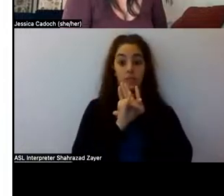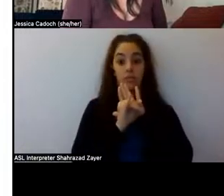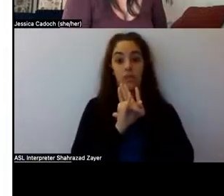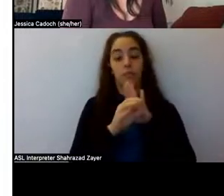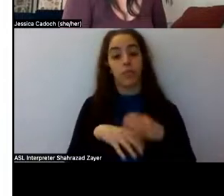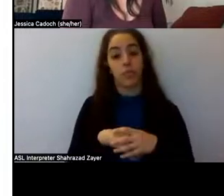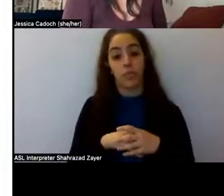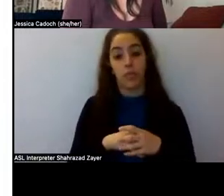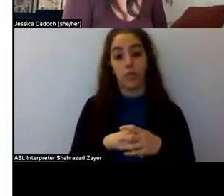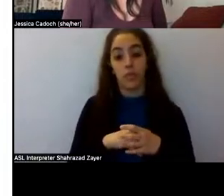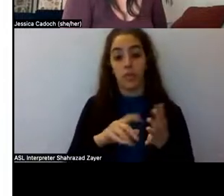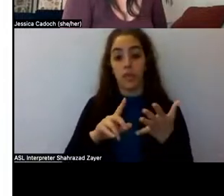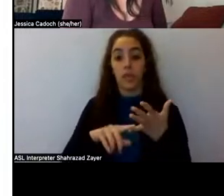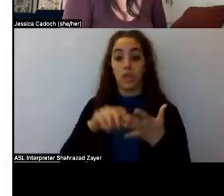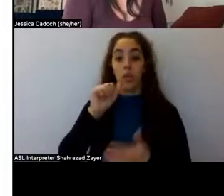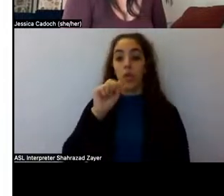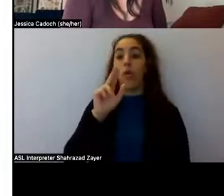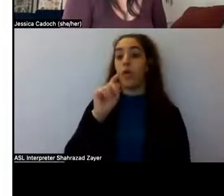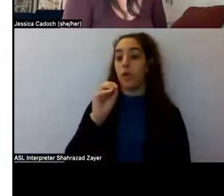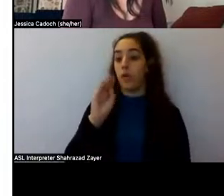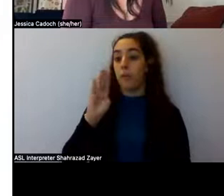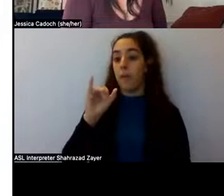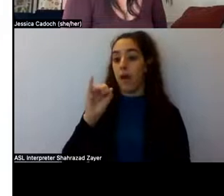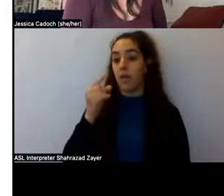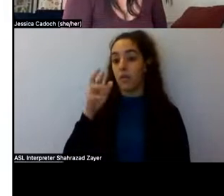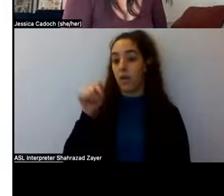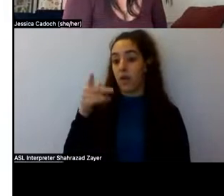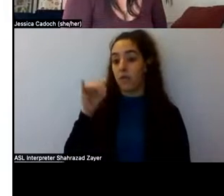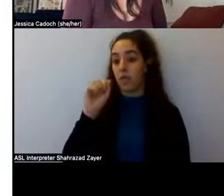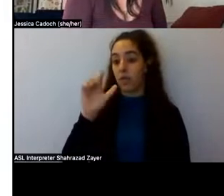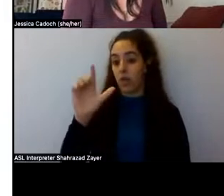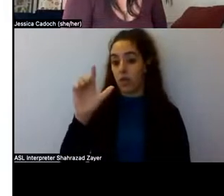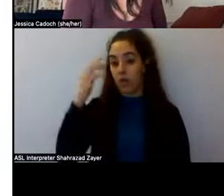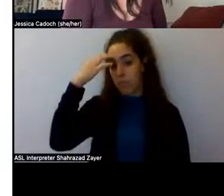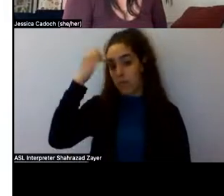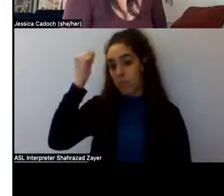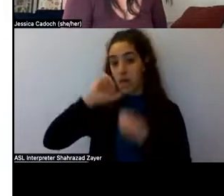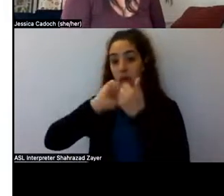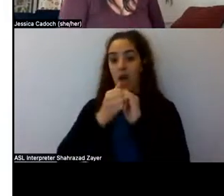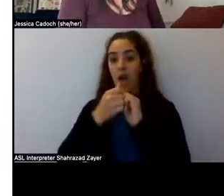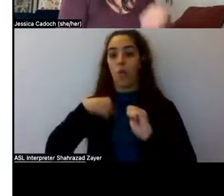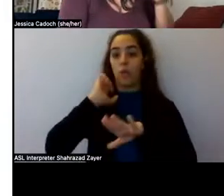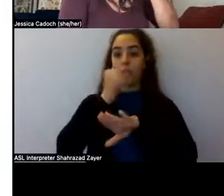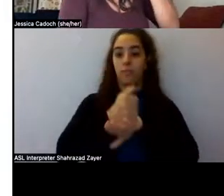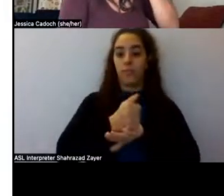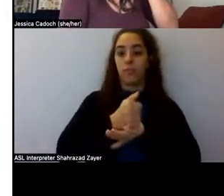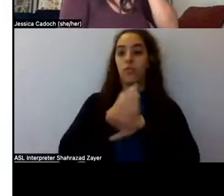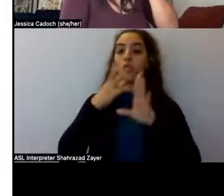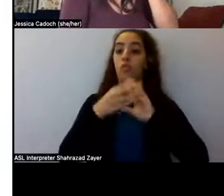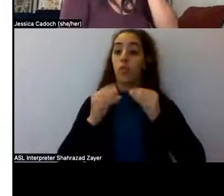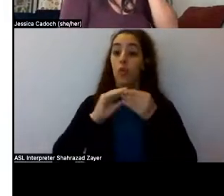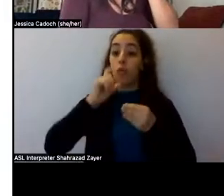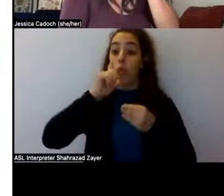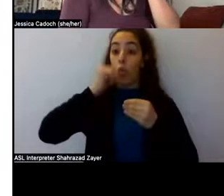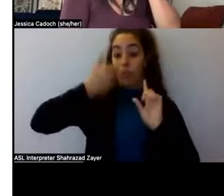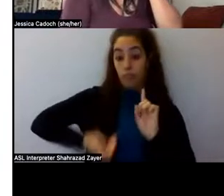autobiographical memory, um, the, the, the function by which we construct the story of who we are by taking the things that happened